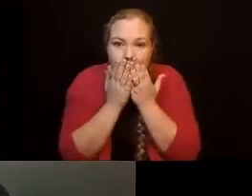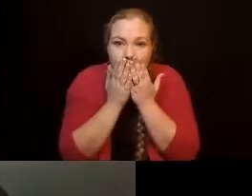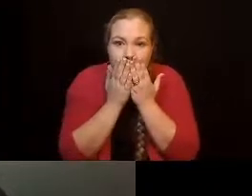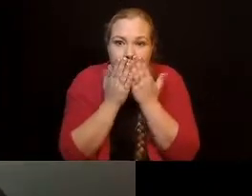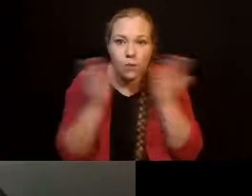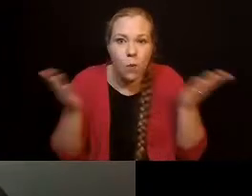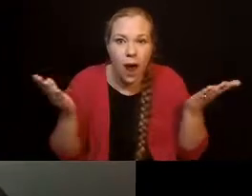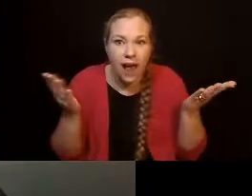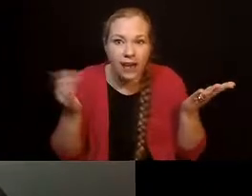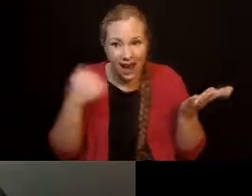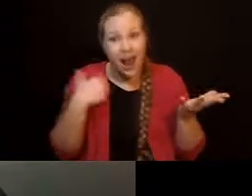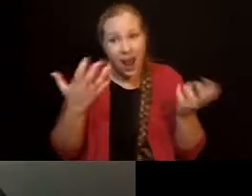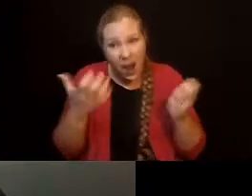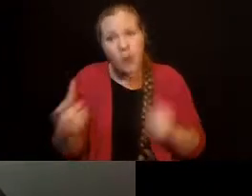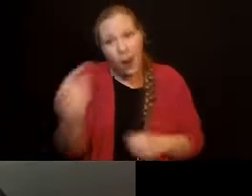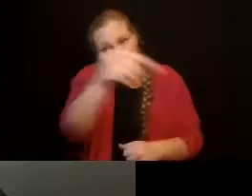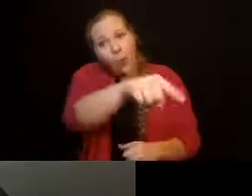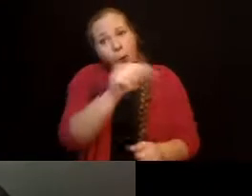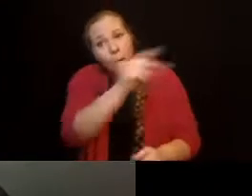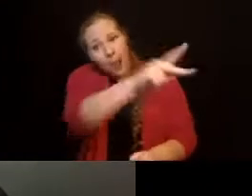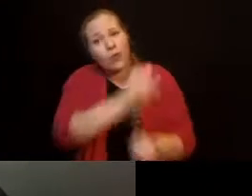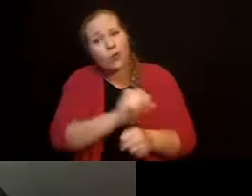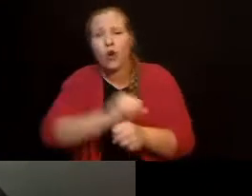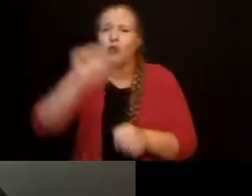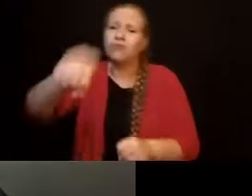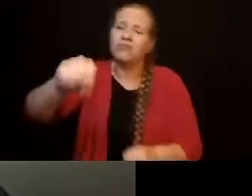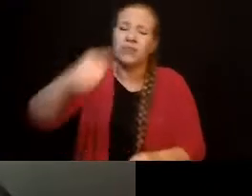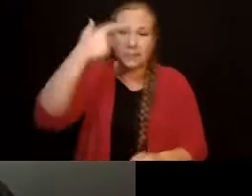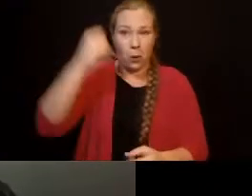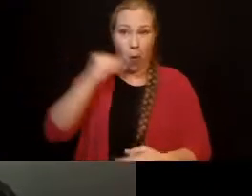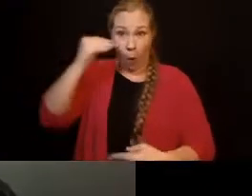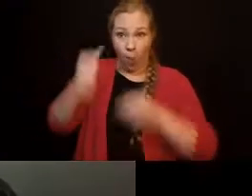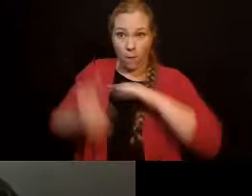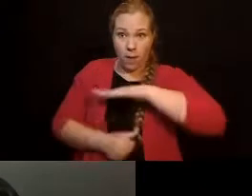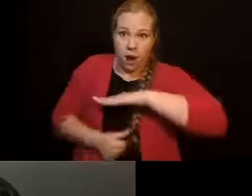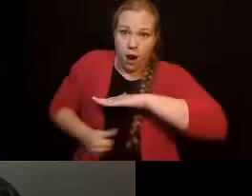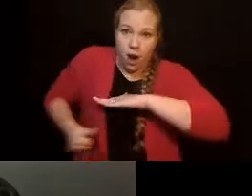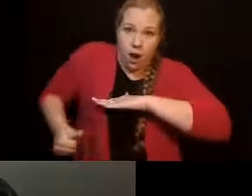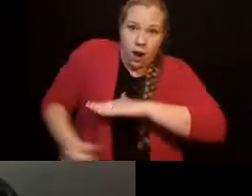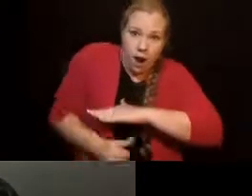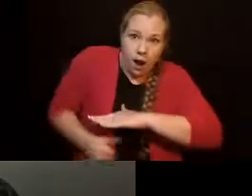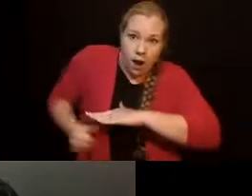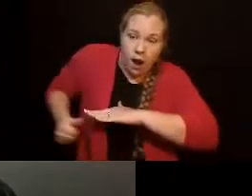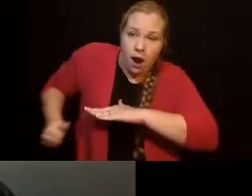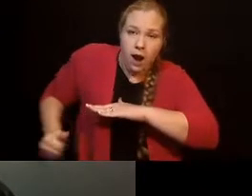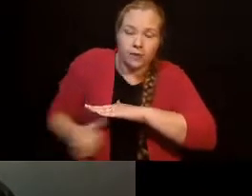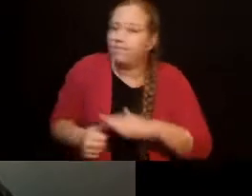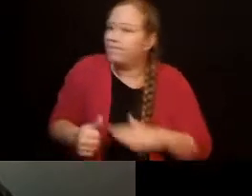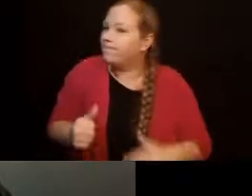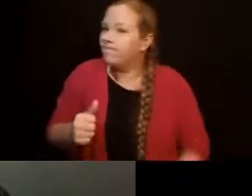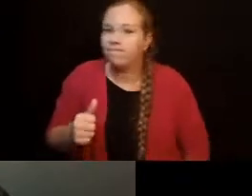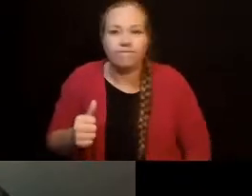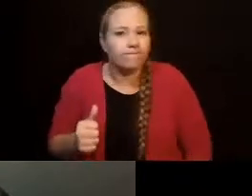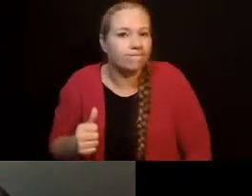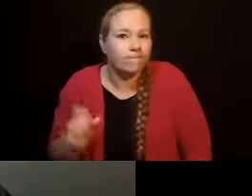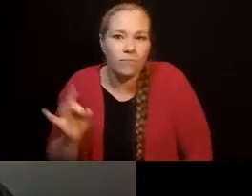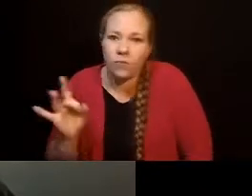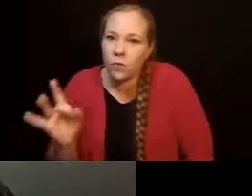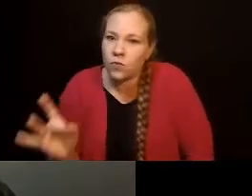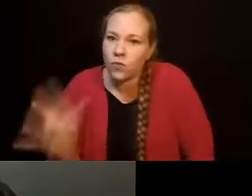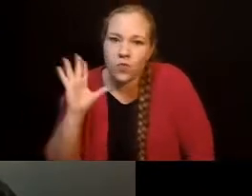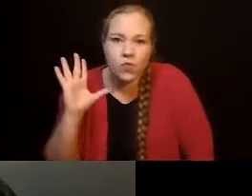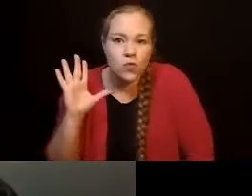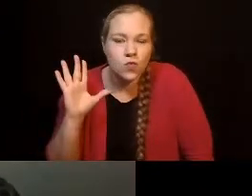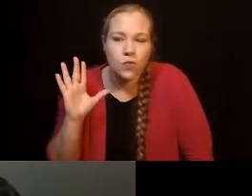being at home and not participating is such a, um, crash to his